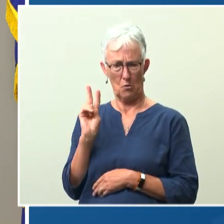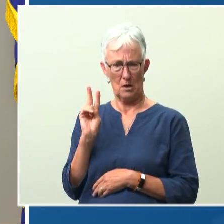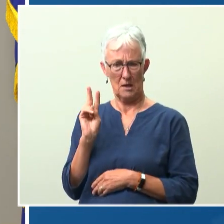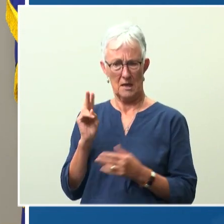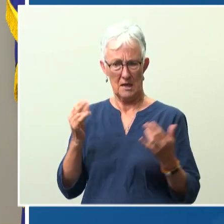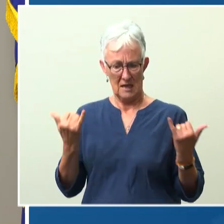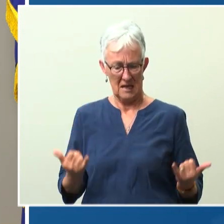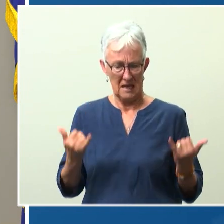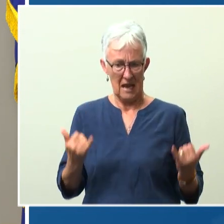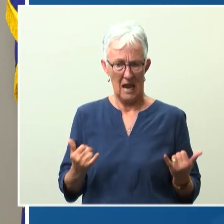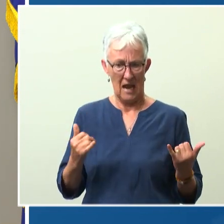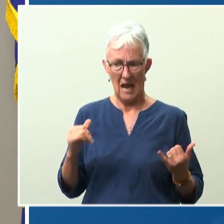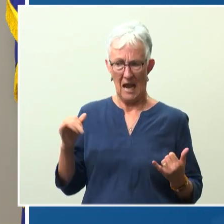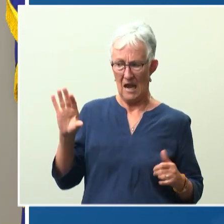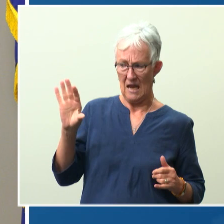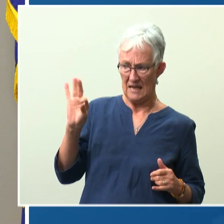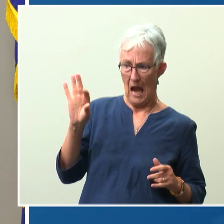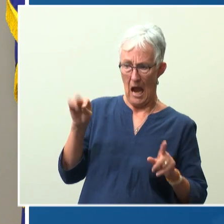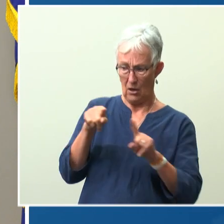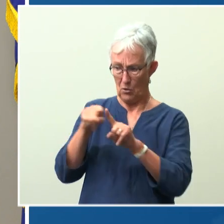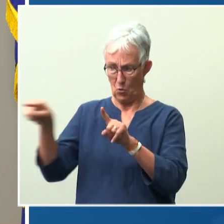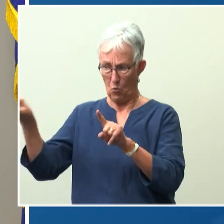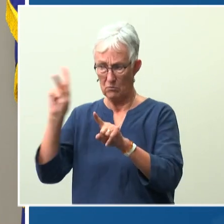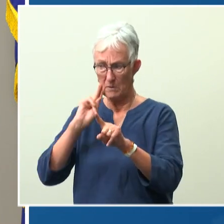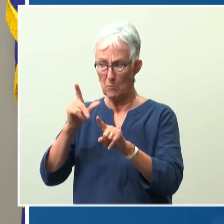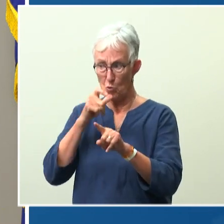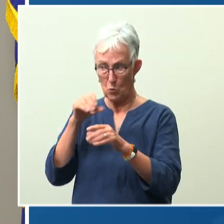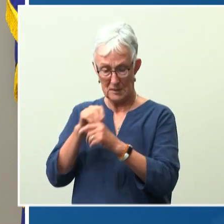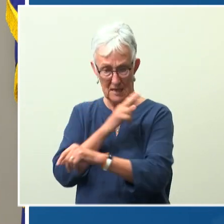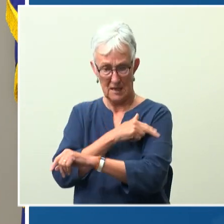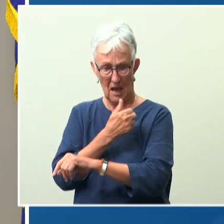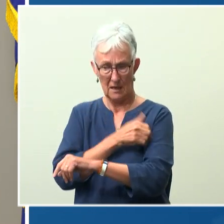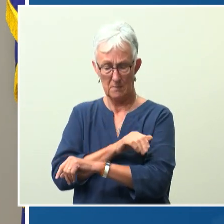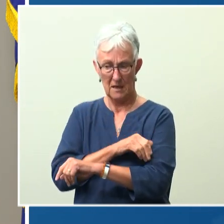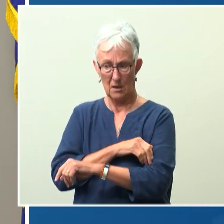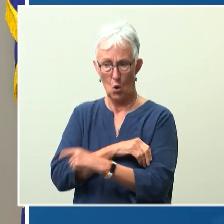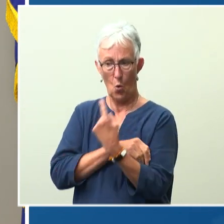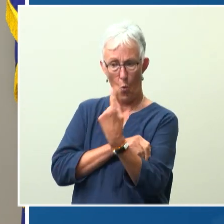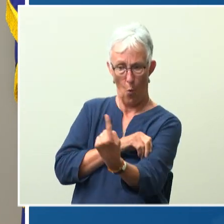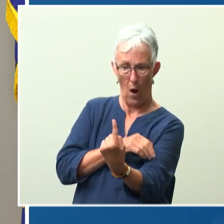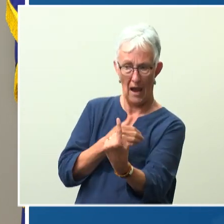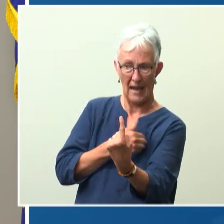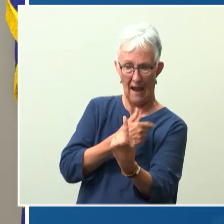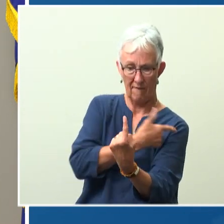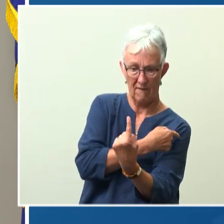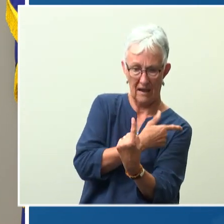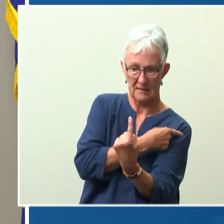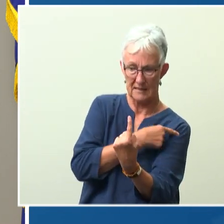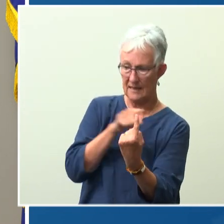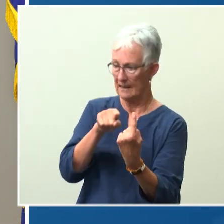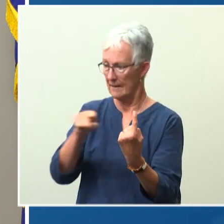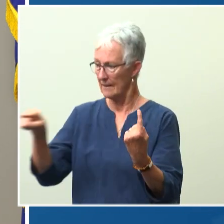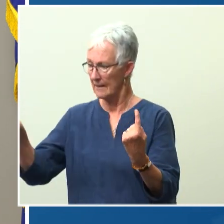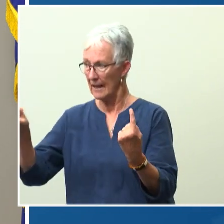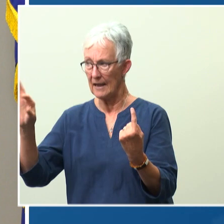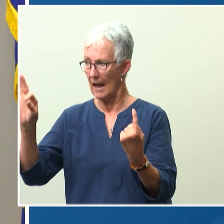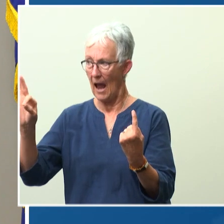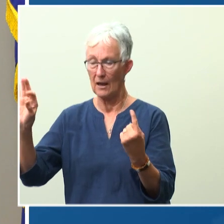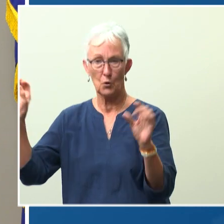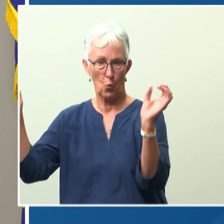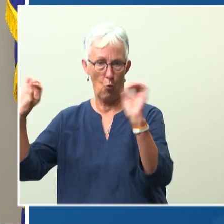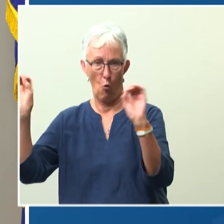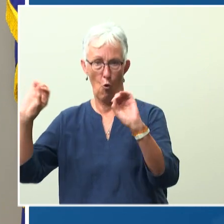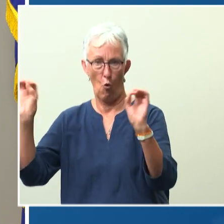Nine of them were not vaccinated. One of them was vaccinated but immunocompromised. Of those 10